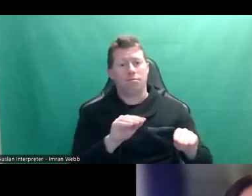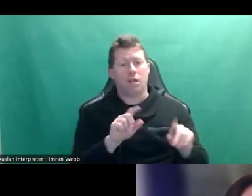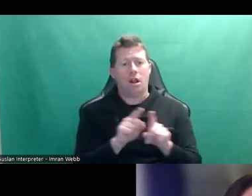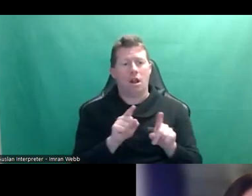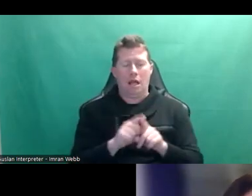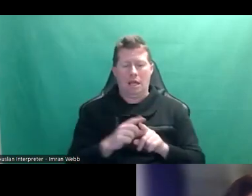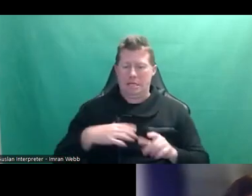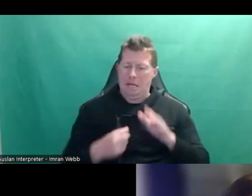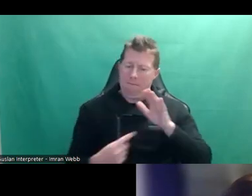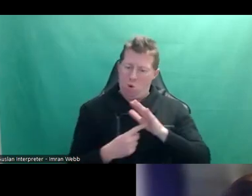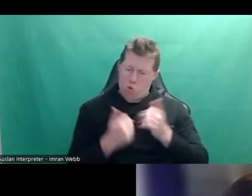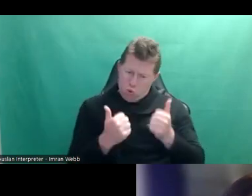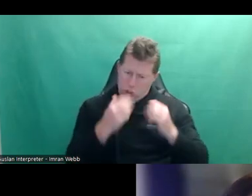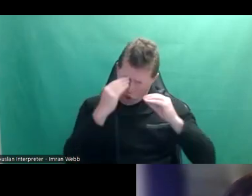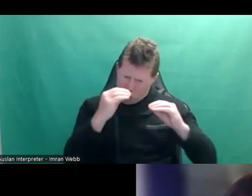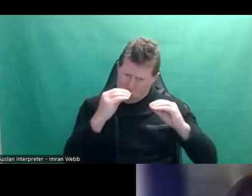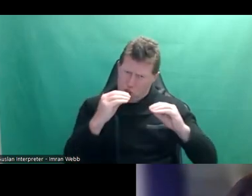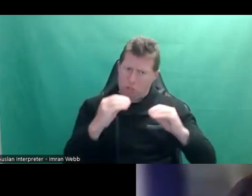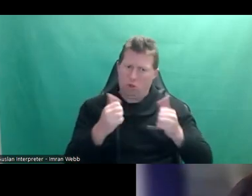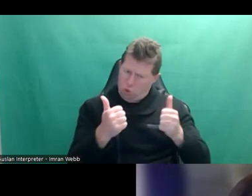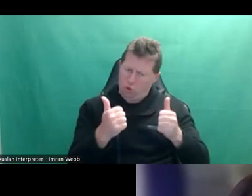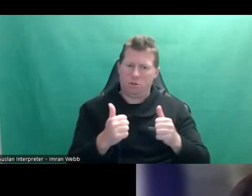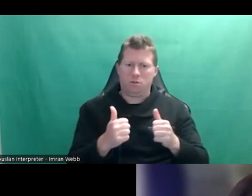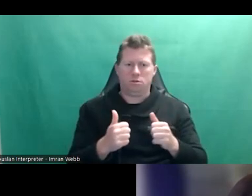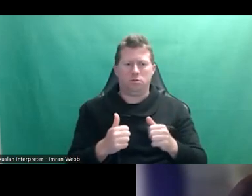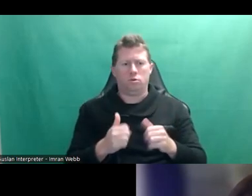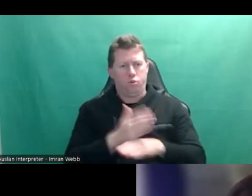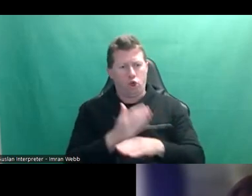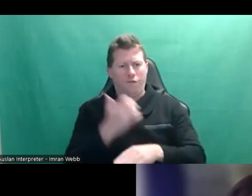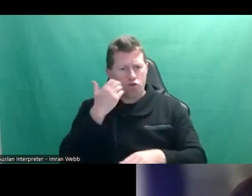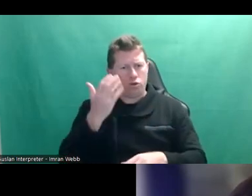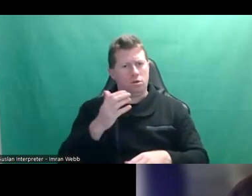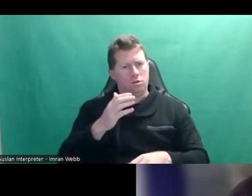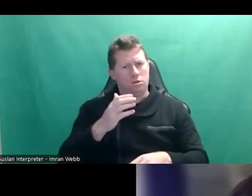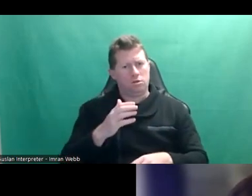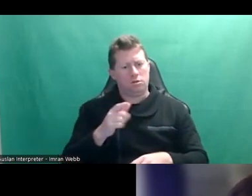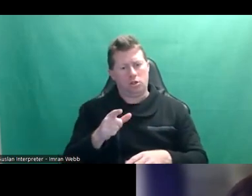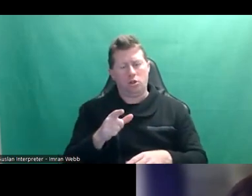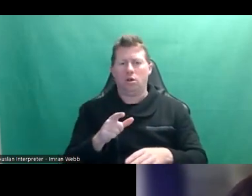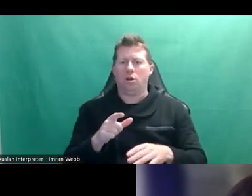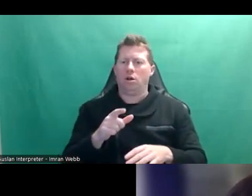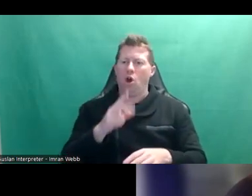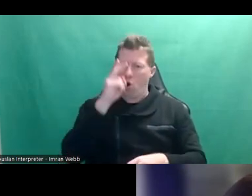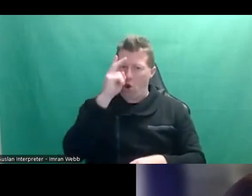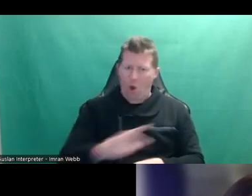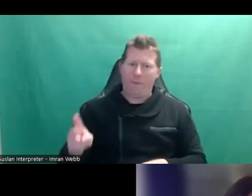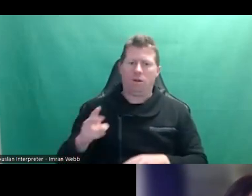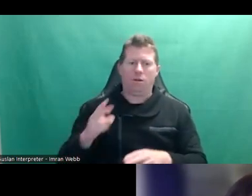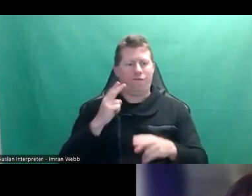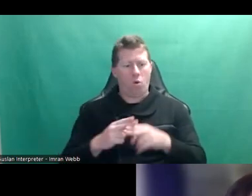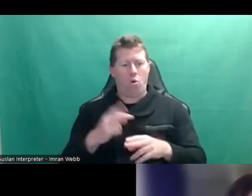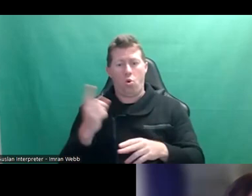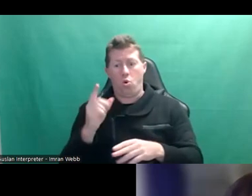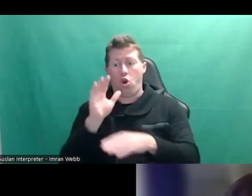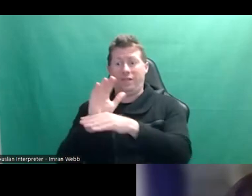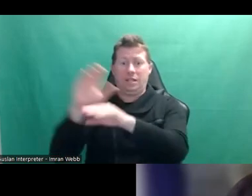education and to have a really good profession or occupation is a, is a reasonably common migrant cultural experience. But in